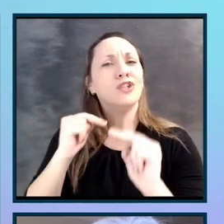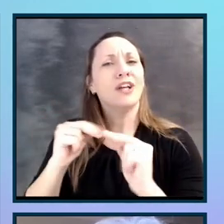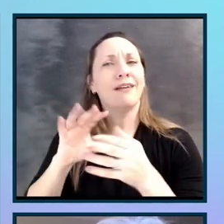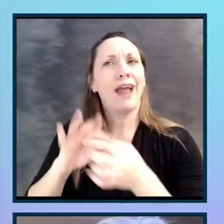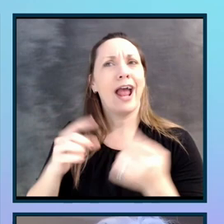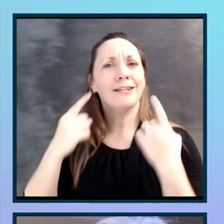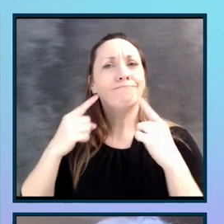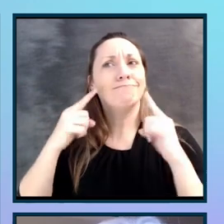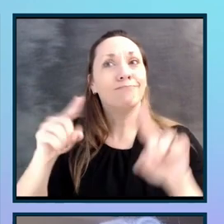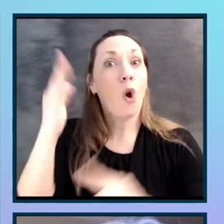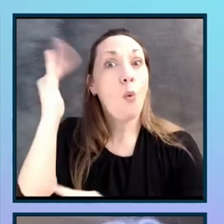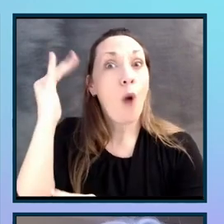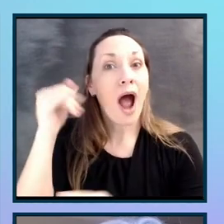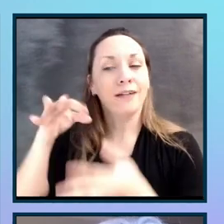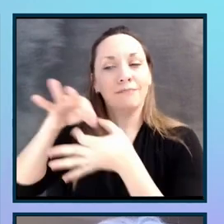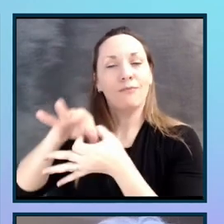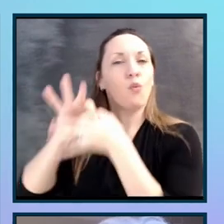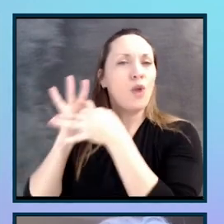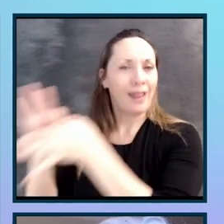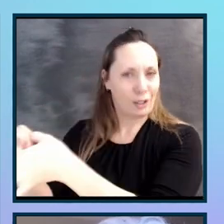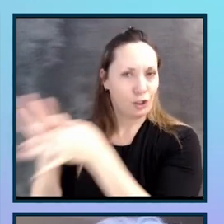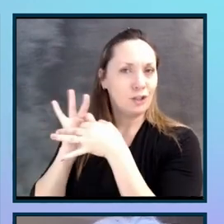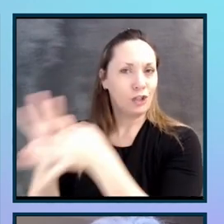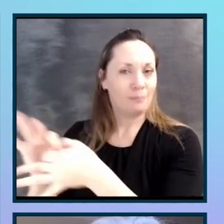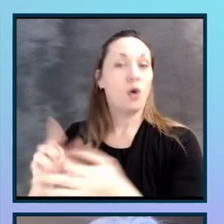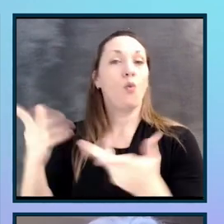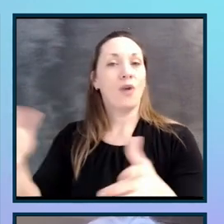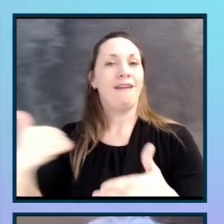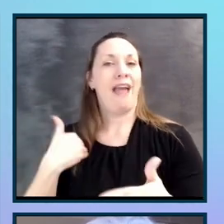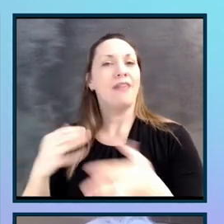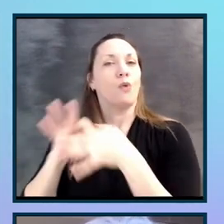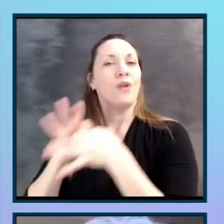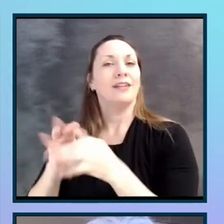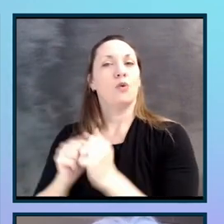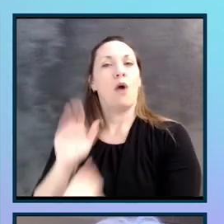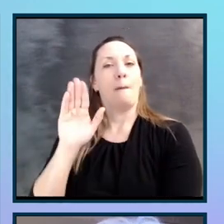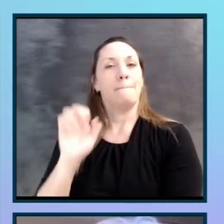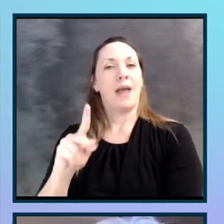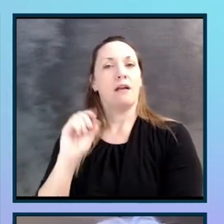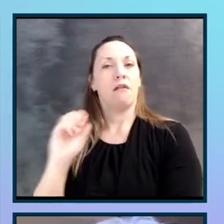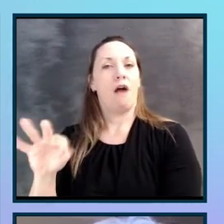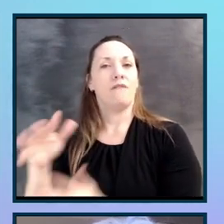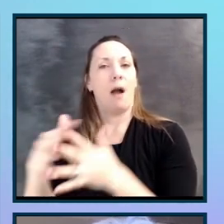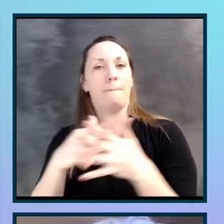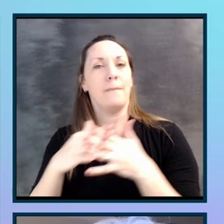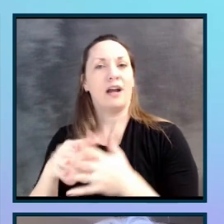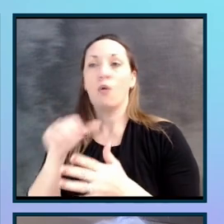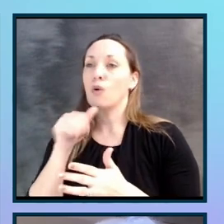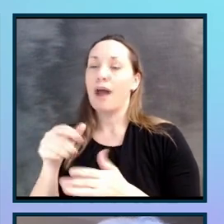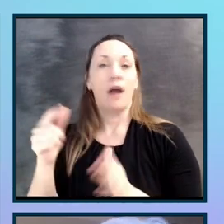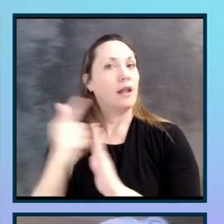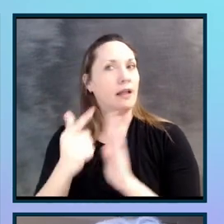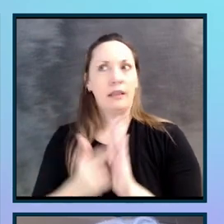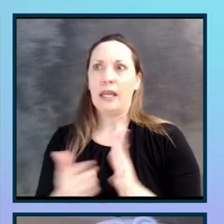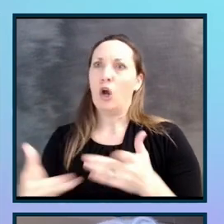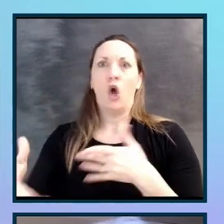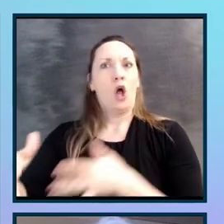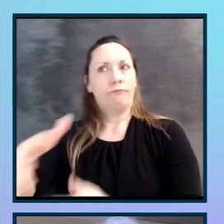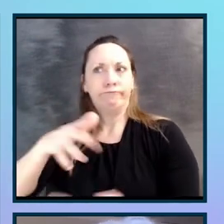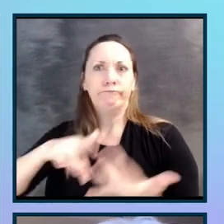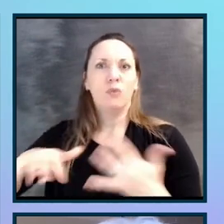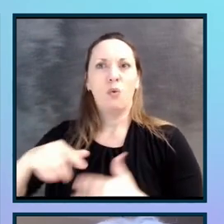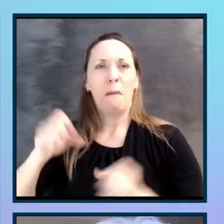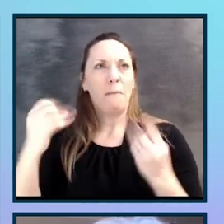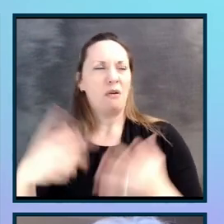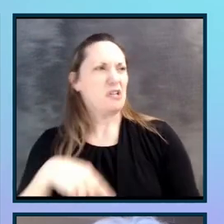because of relationships. Because we had the relationship with Bank America, we weren't in a legal context where there were a million ways for